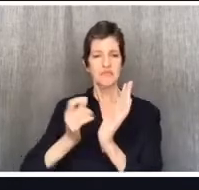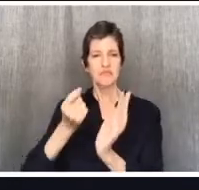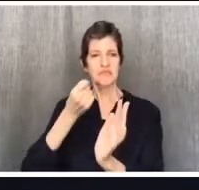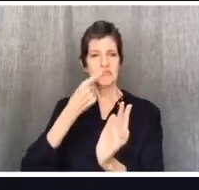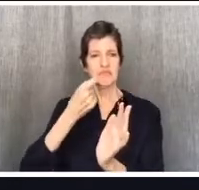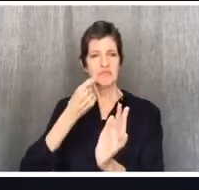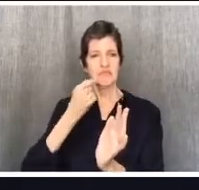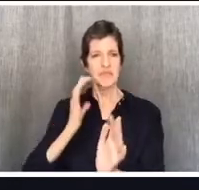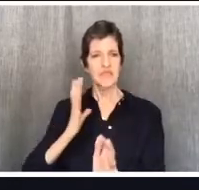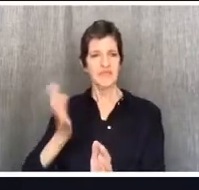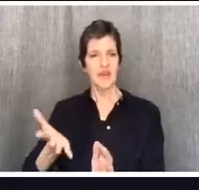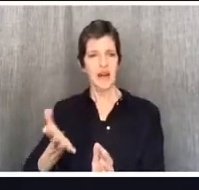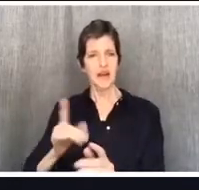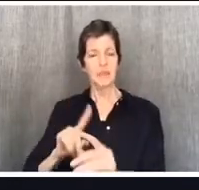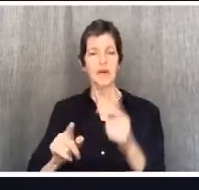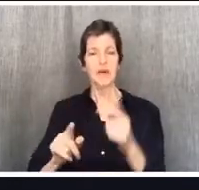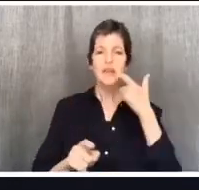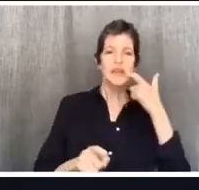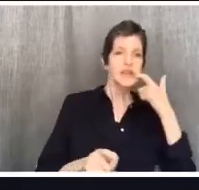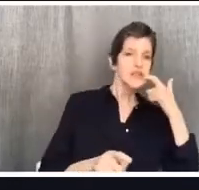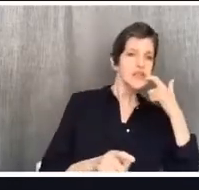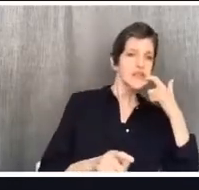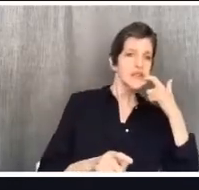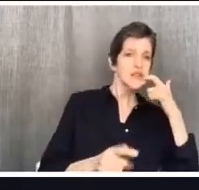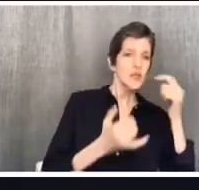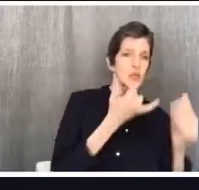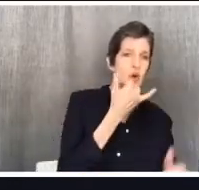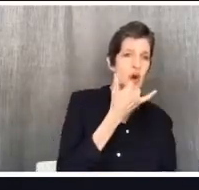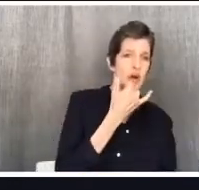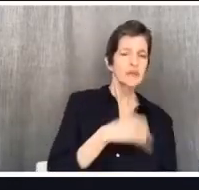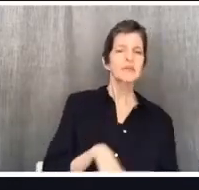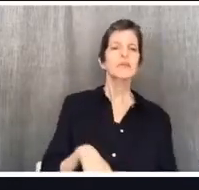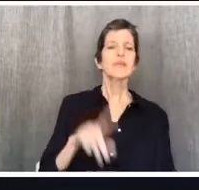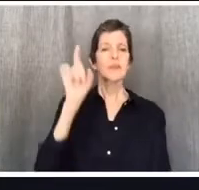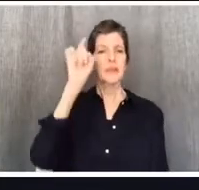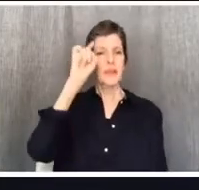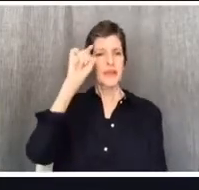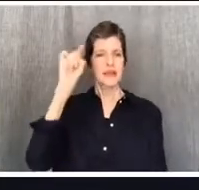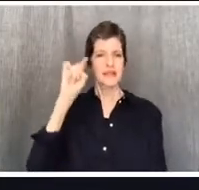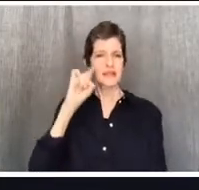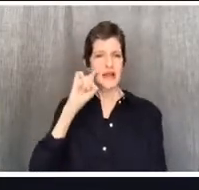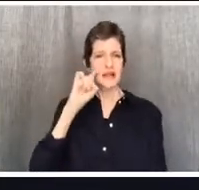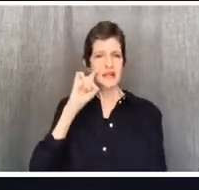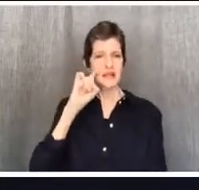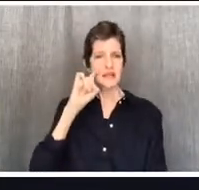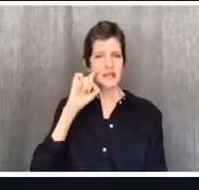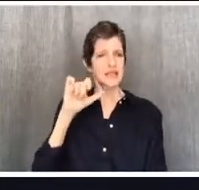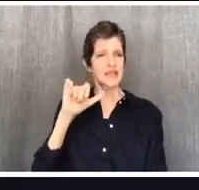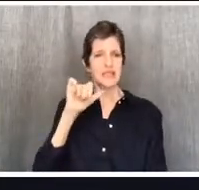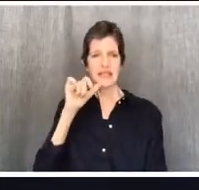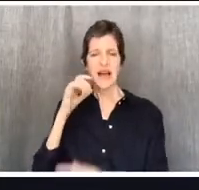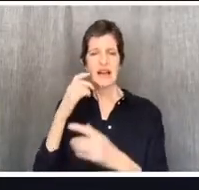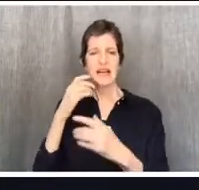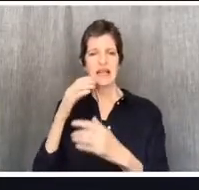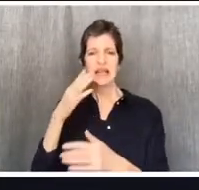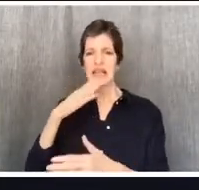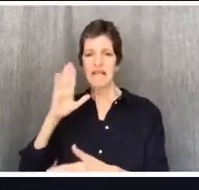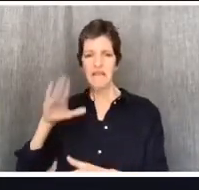Sex is not intrinsically evil. Adultery is. Money